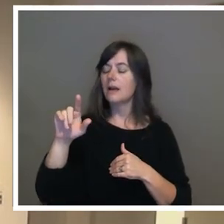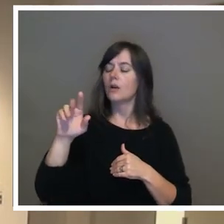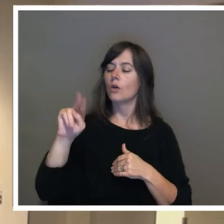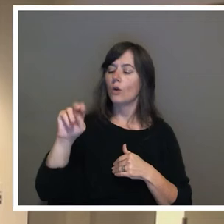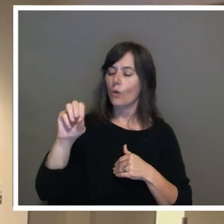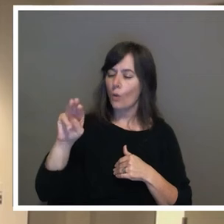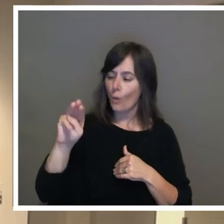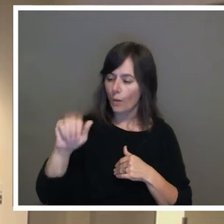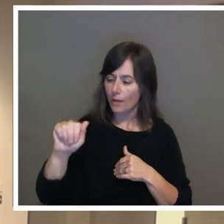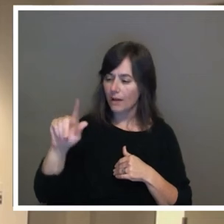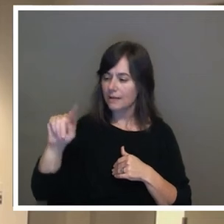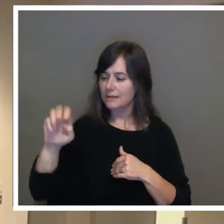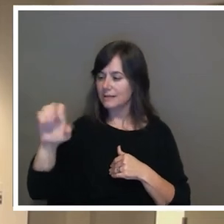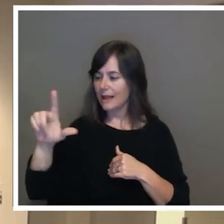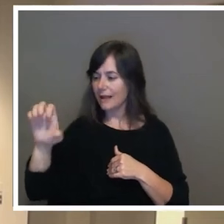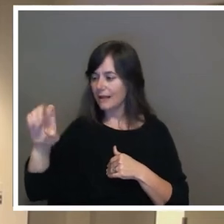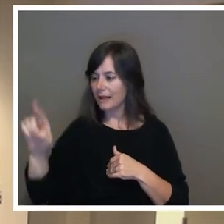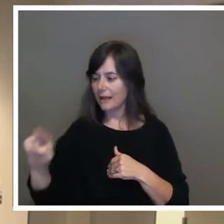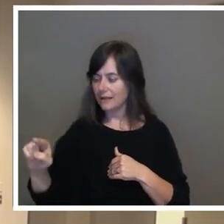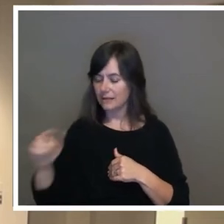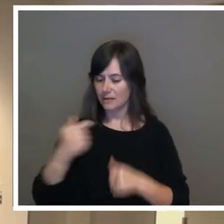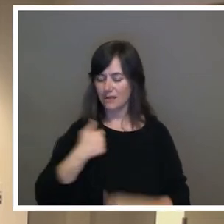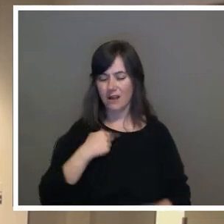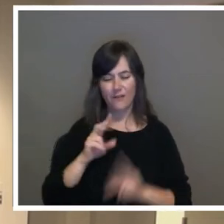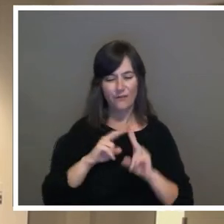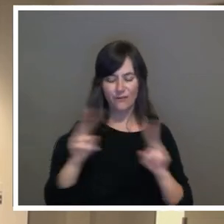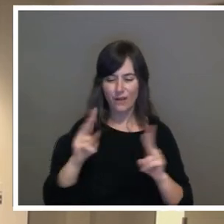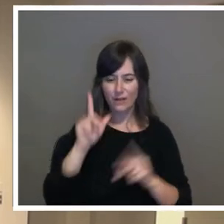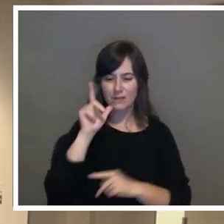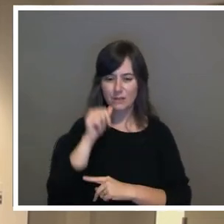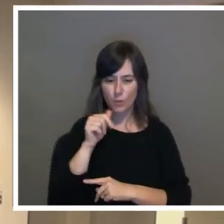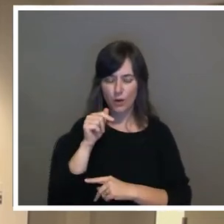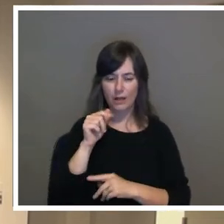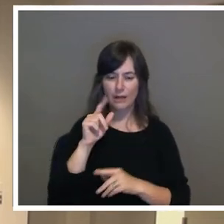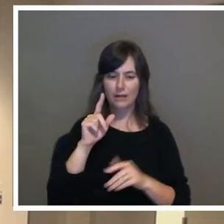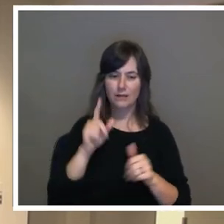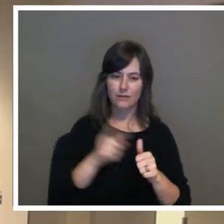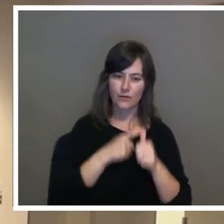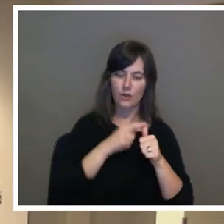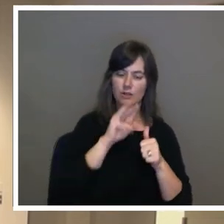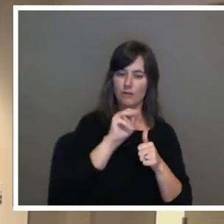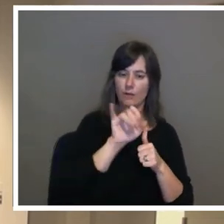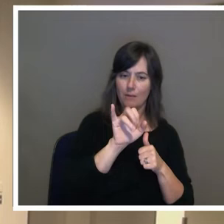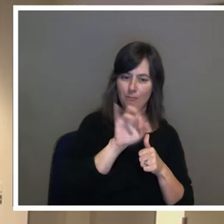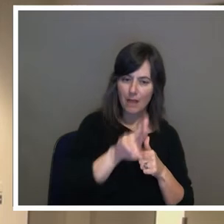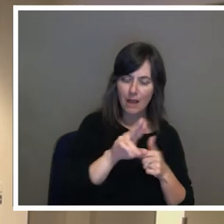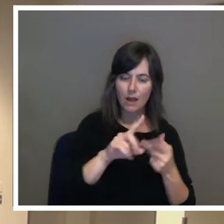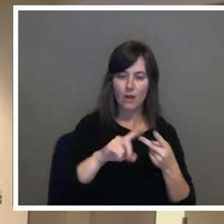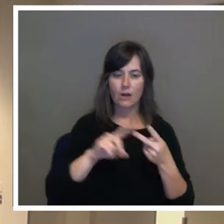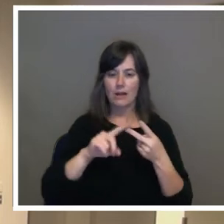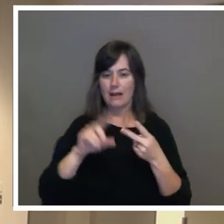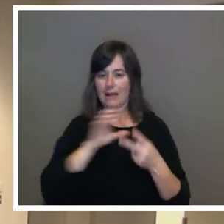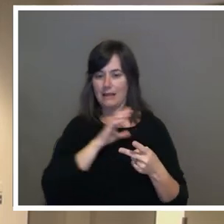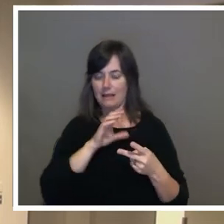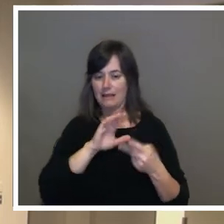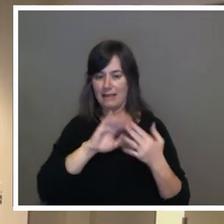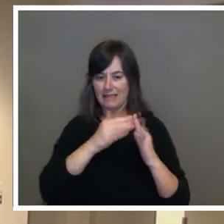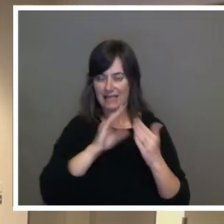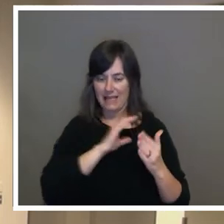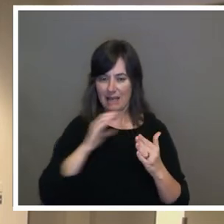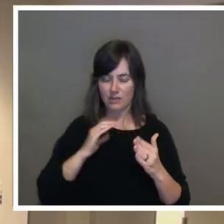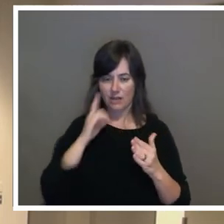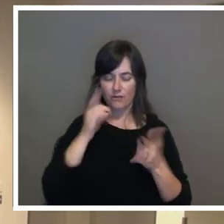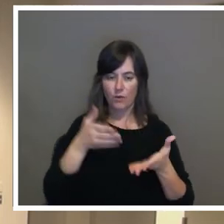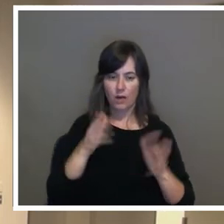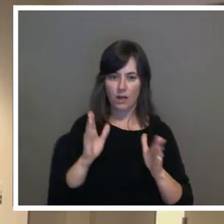I'm very disappointed, starting from the top, the mayor and the city council for allowing for policy to